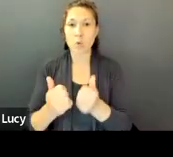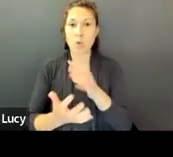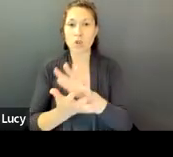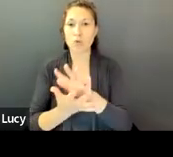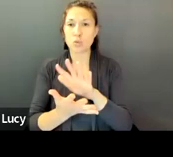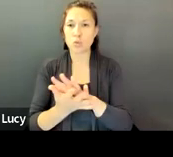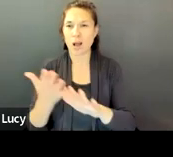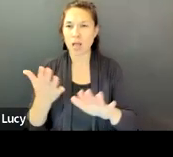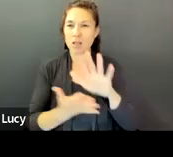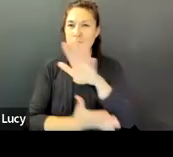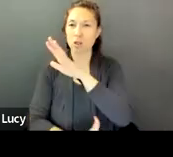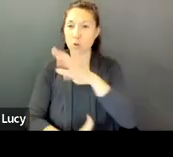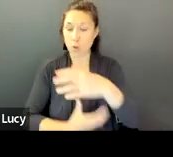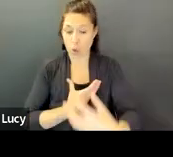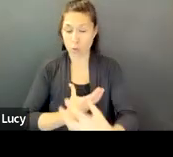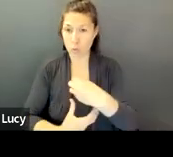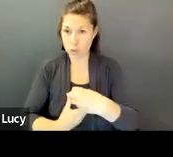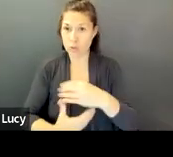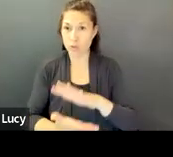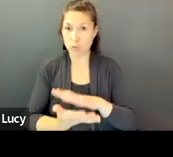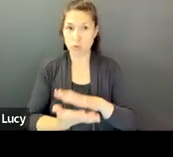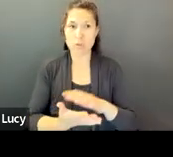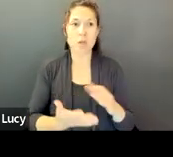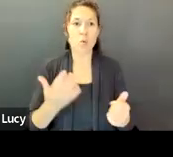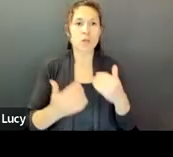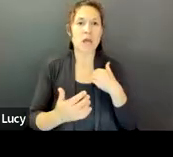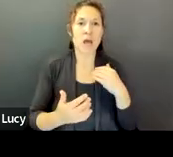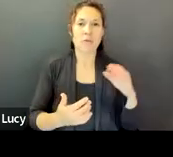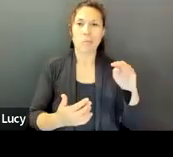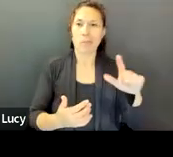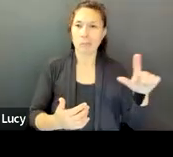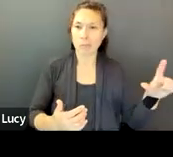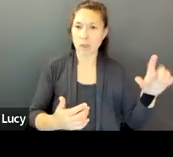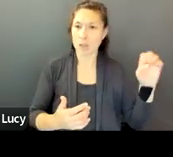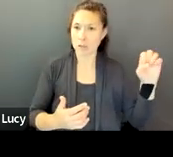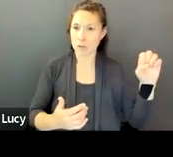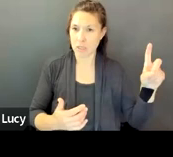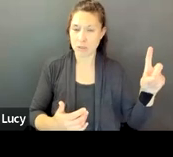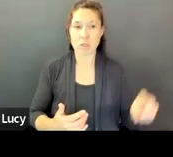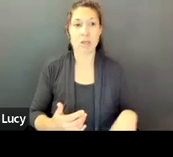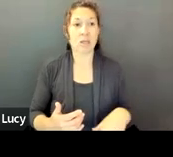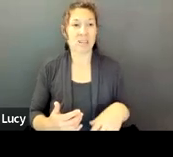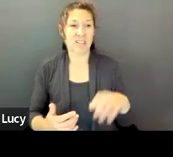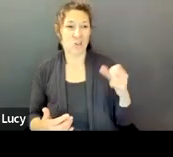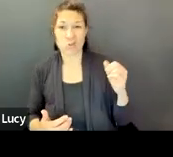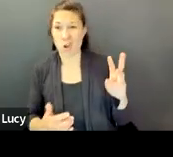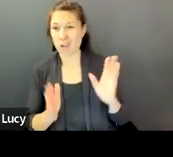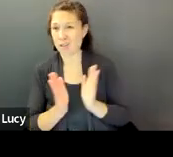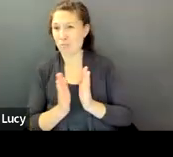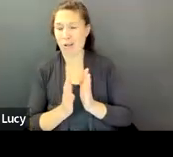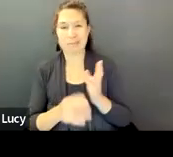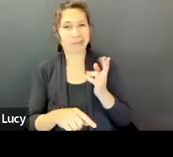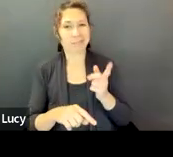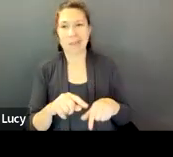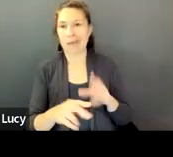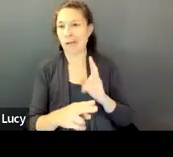multilingual programming. In part because it is so small, the Shaw is not considered an inclusive school.